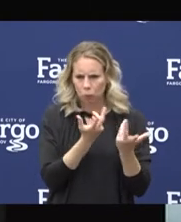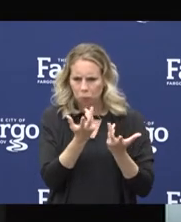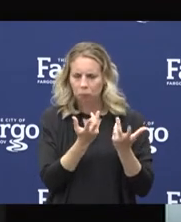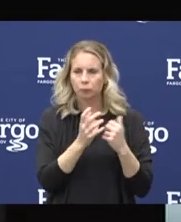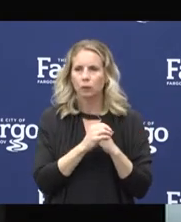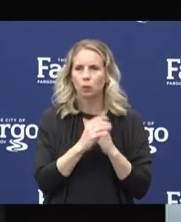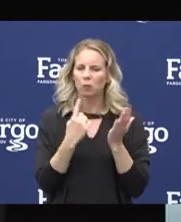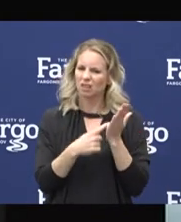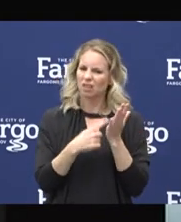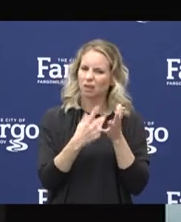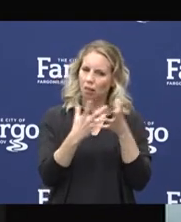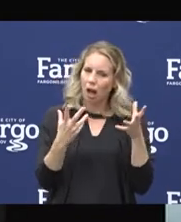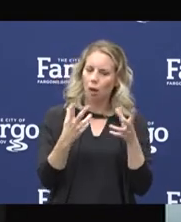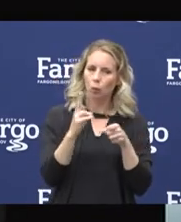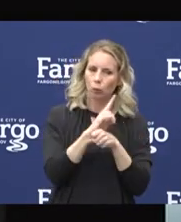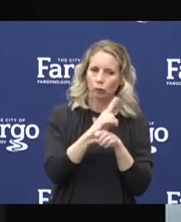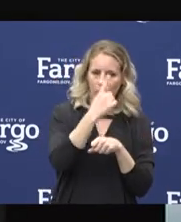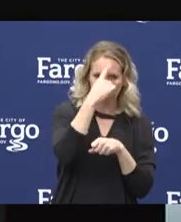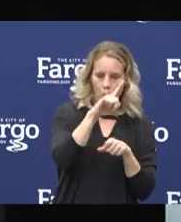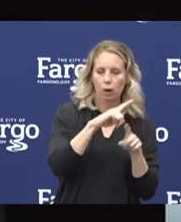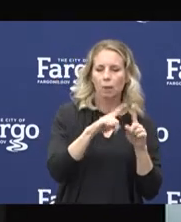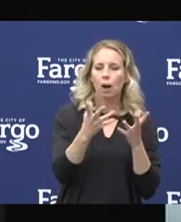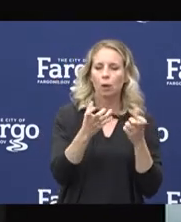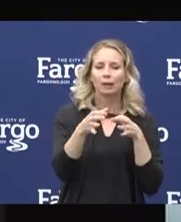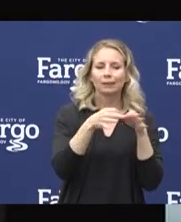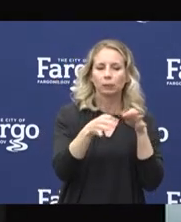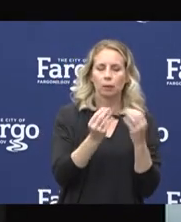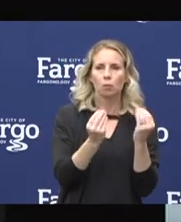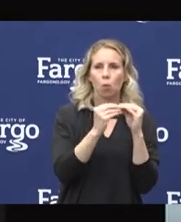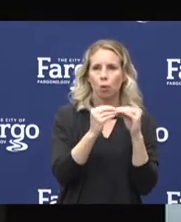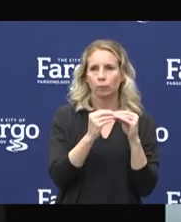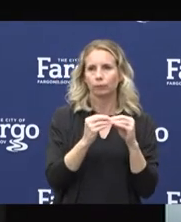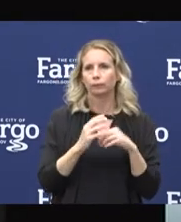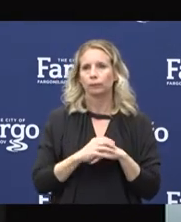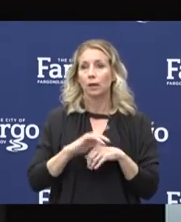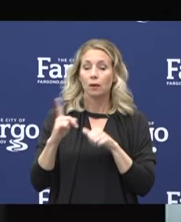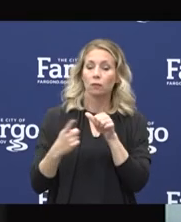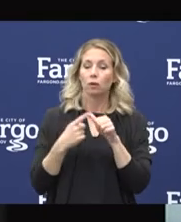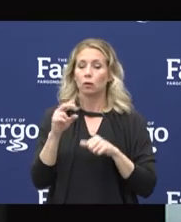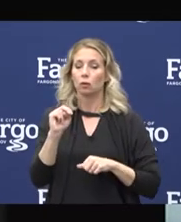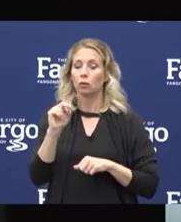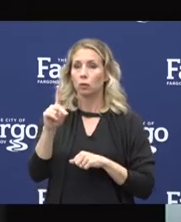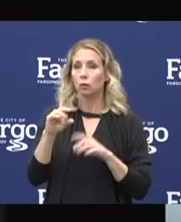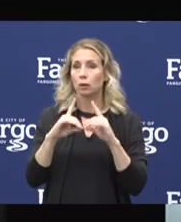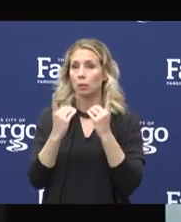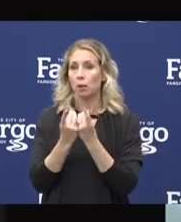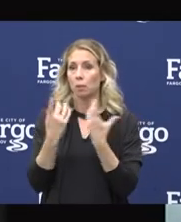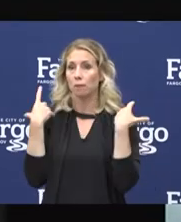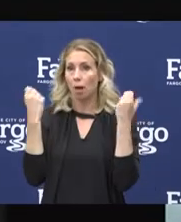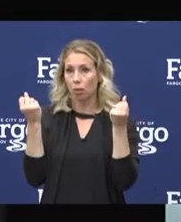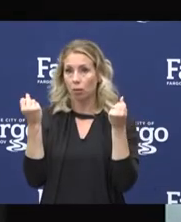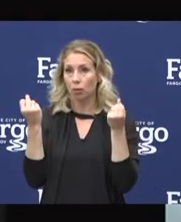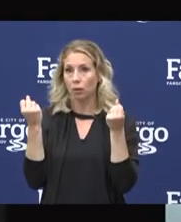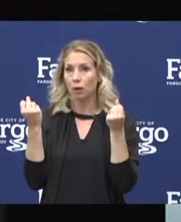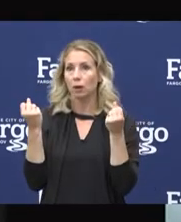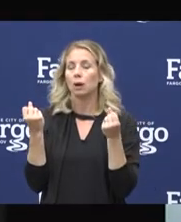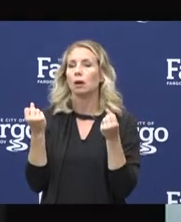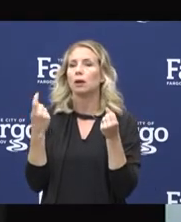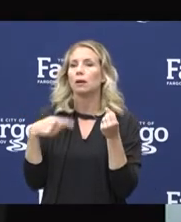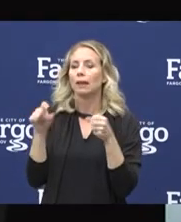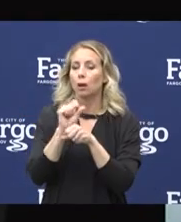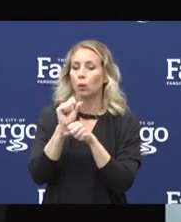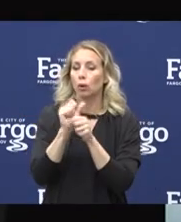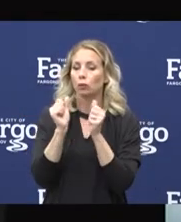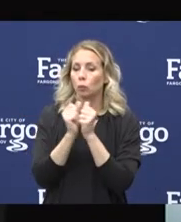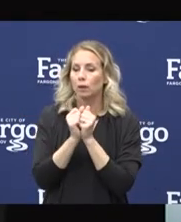to give a little bit of insight. But first, how the North Dakota Department of Health works with the Red River Task Force.